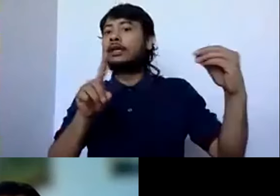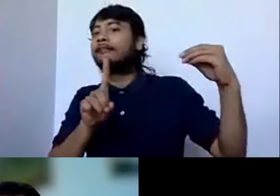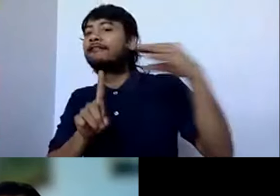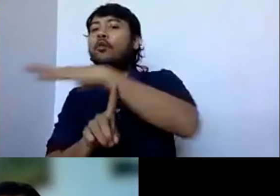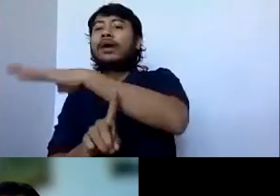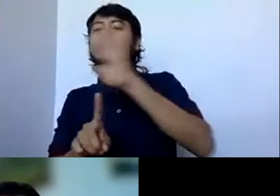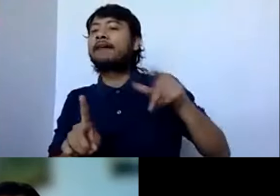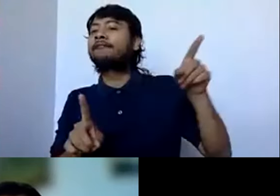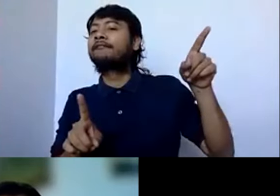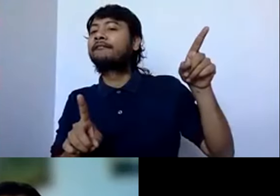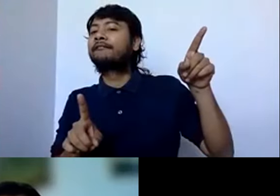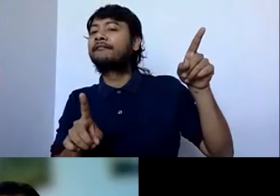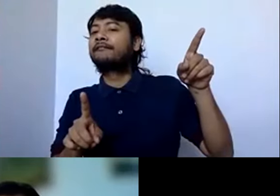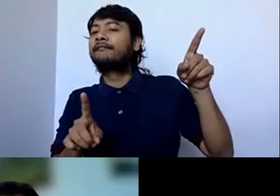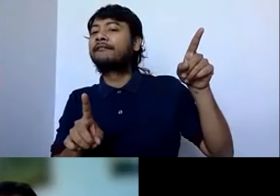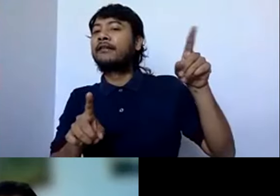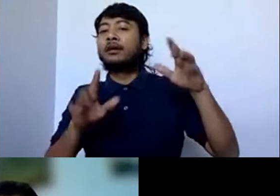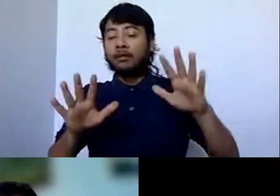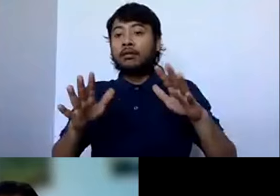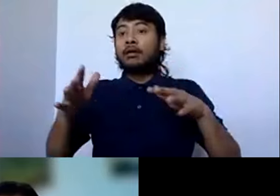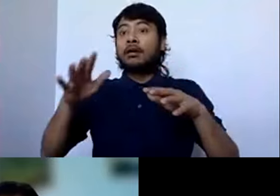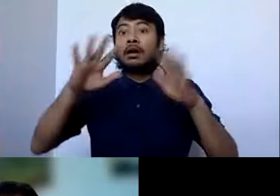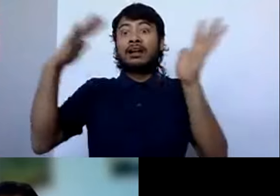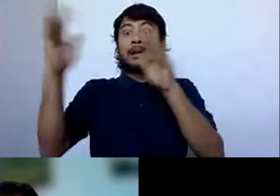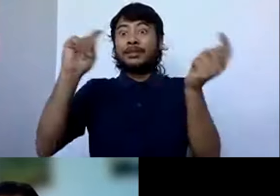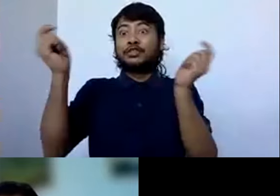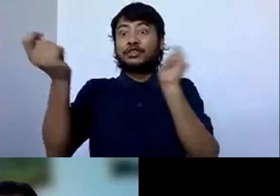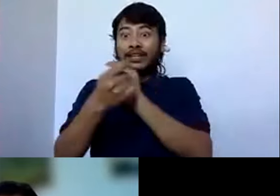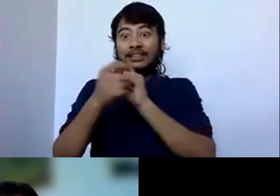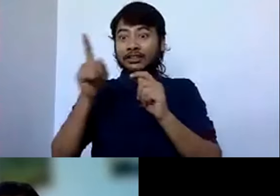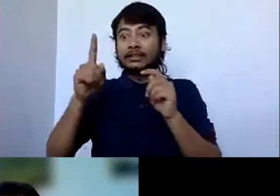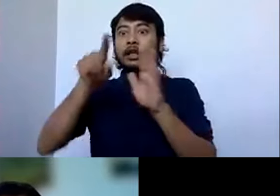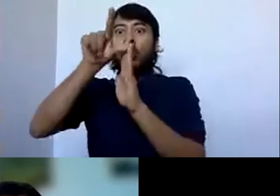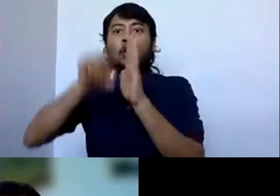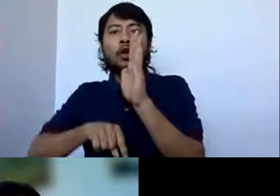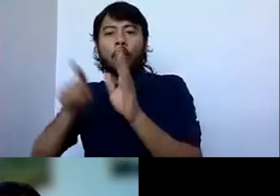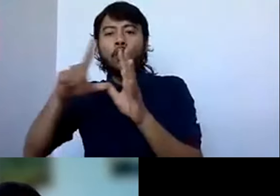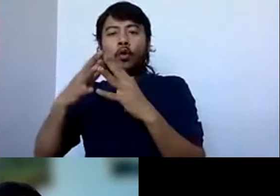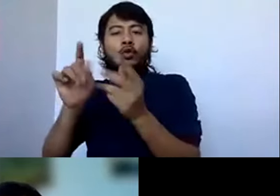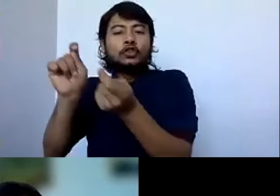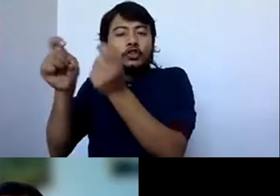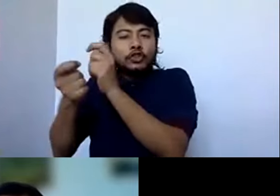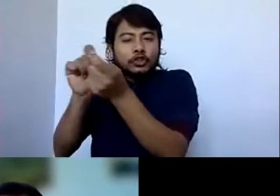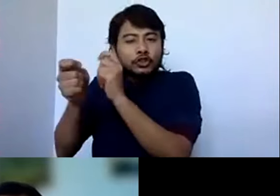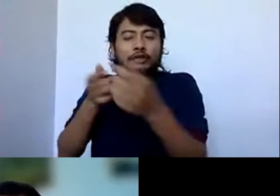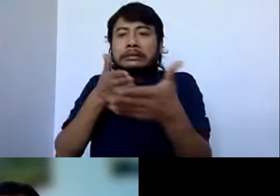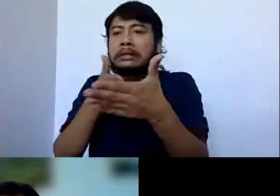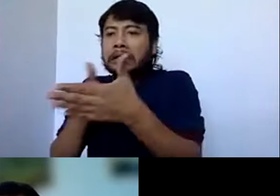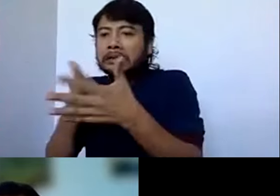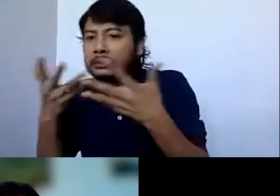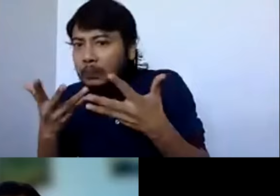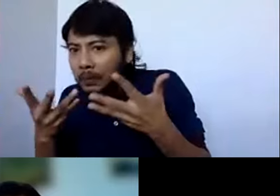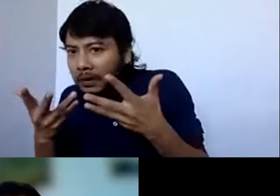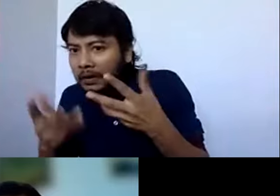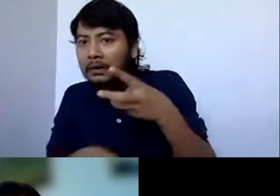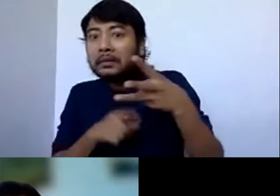implementing climate change policies? And on the other side, Purnima Palika would want to know, you know,